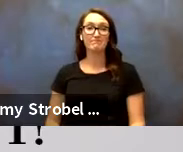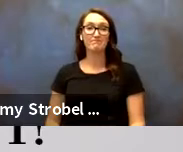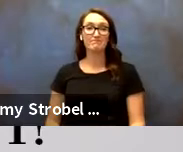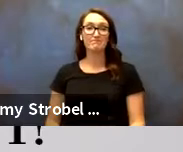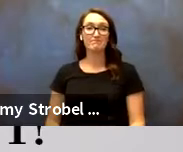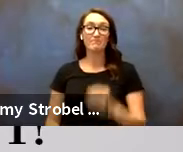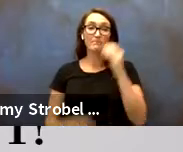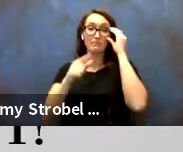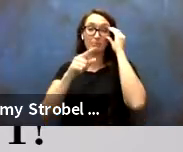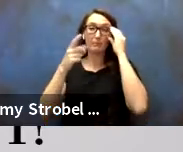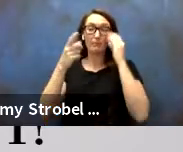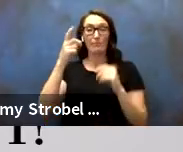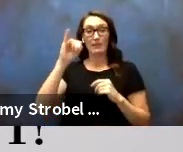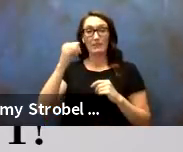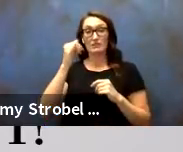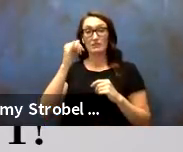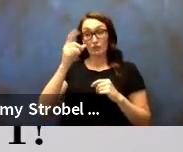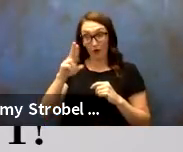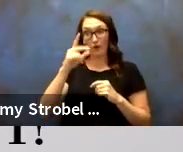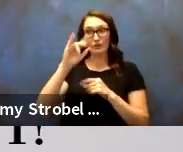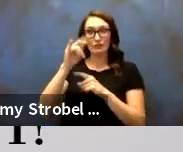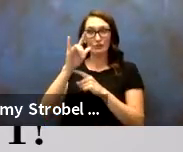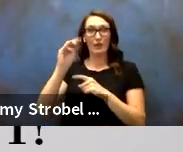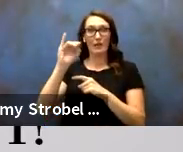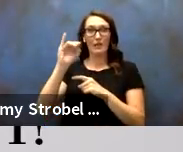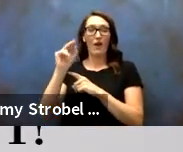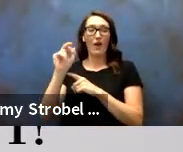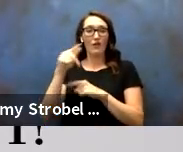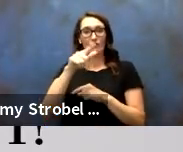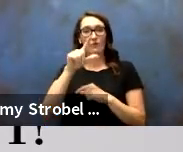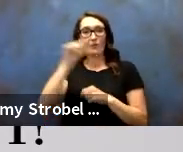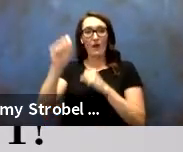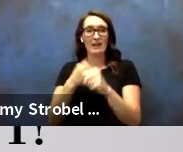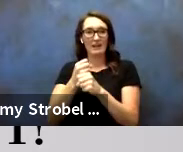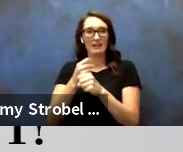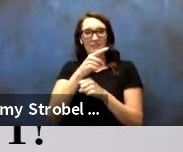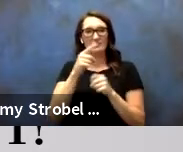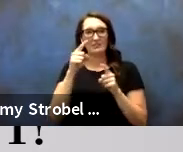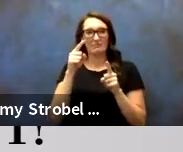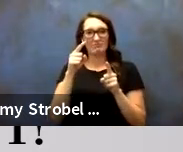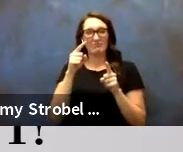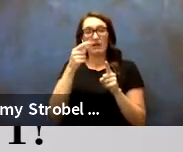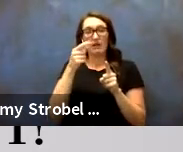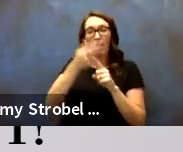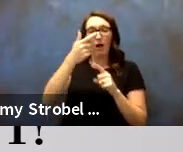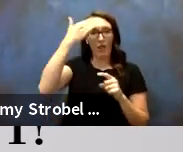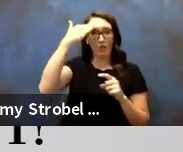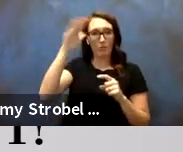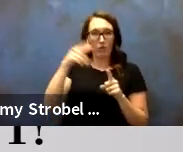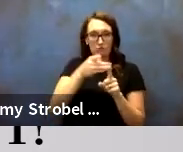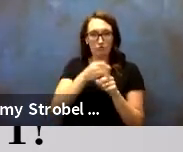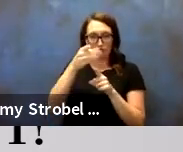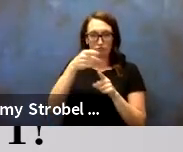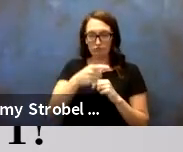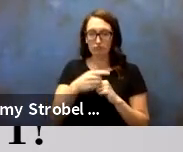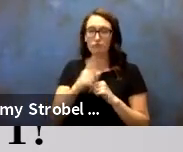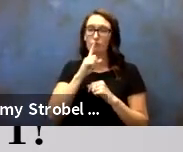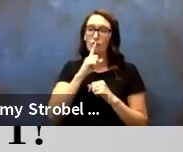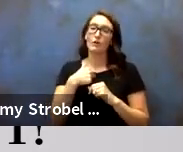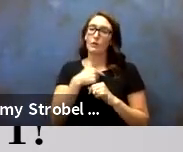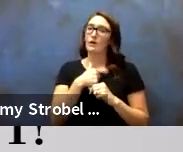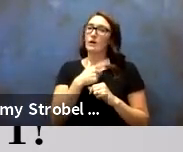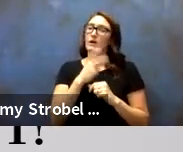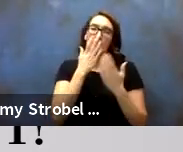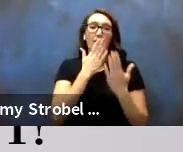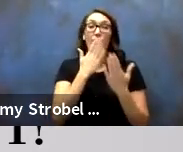Dr. Jill Miner, 20 years of service in the sociology area, specifically in the anthropology. We owe a special debt